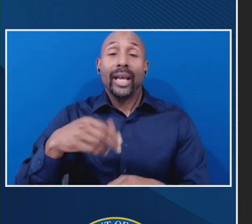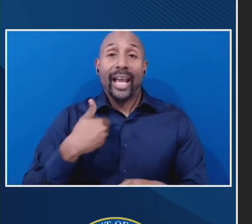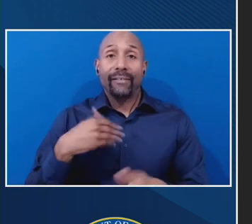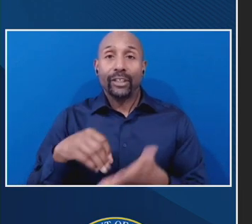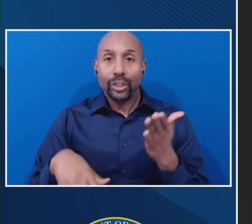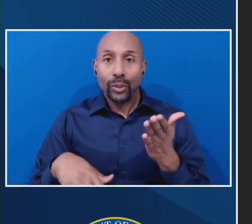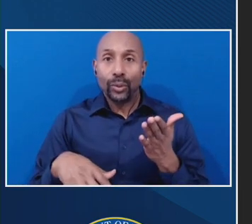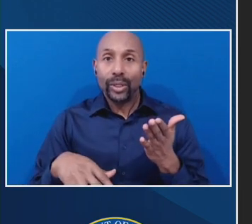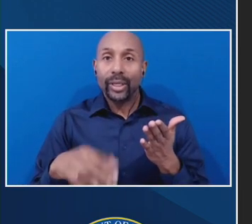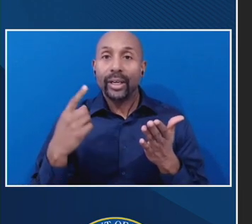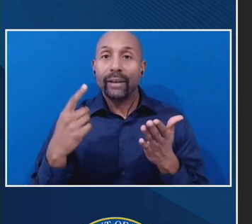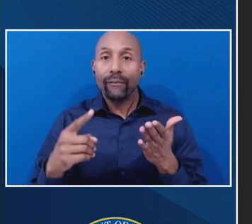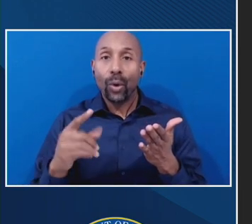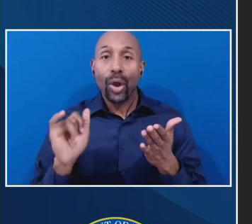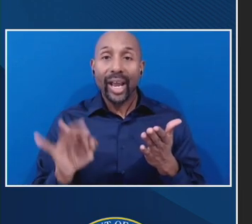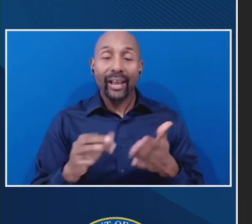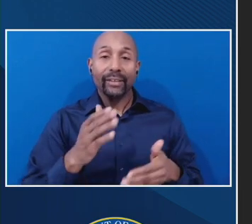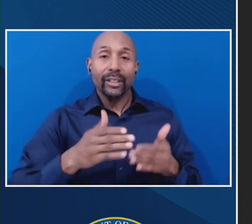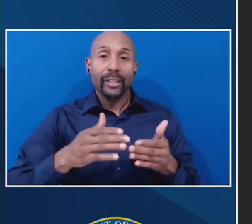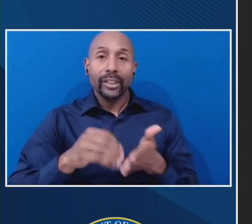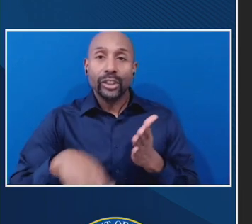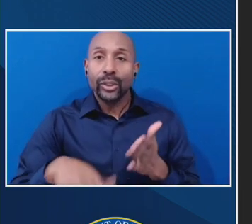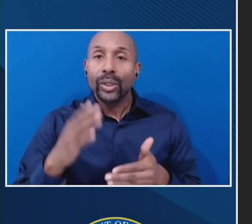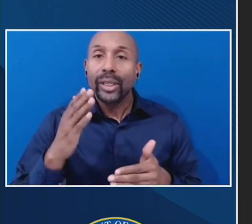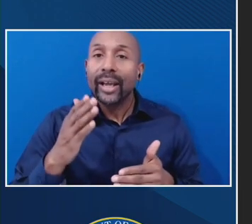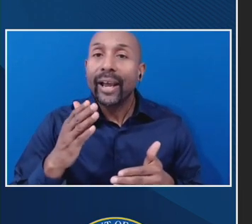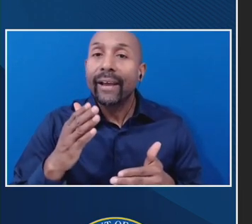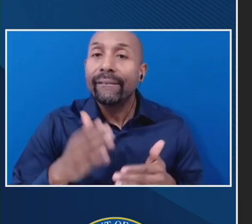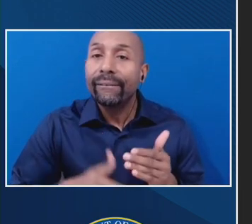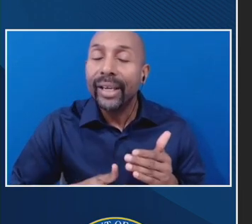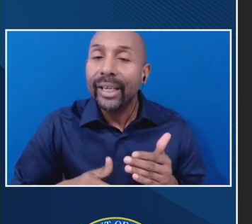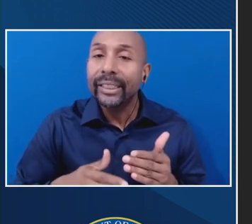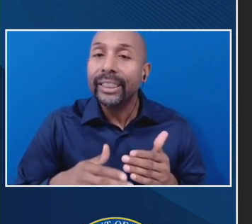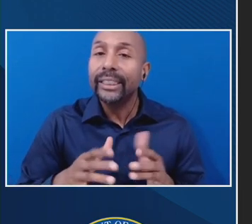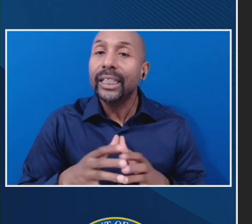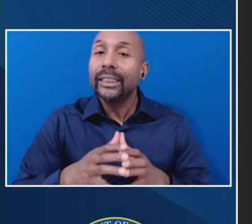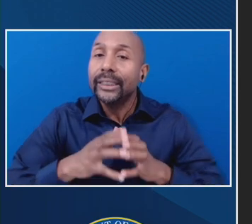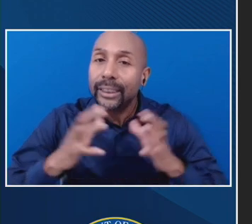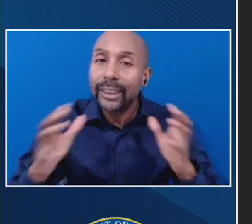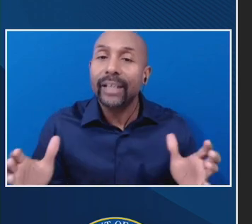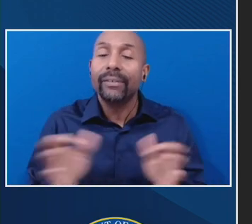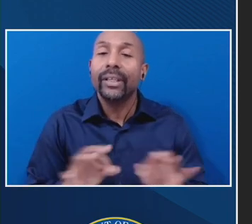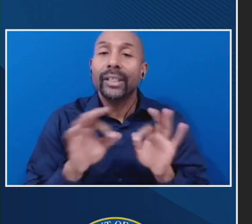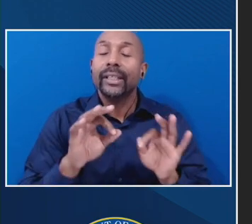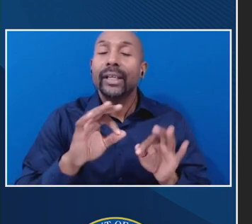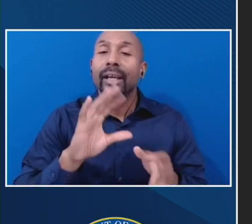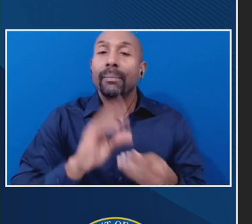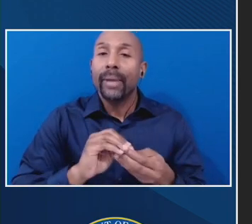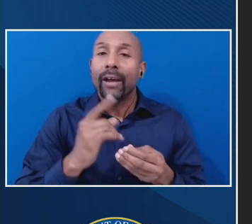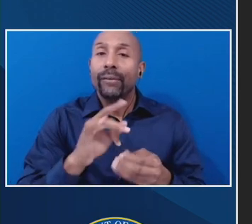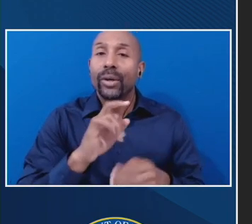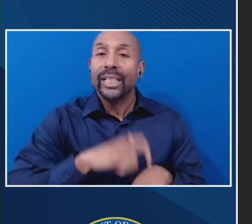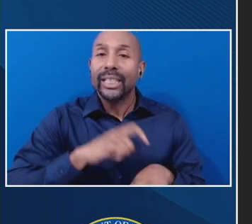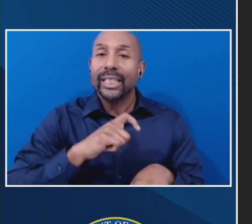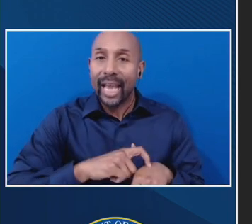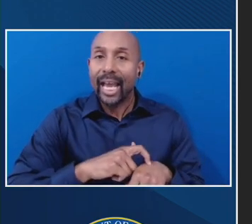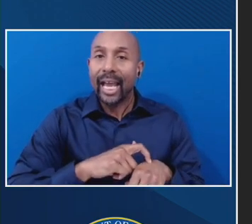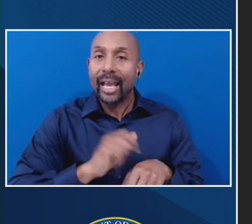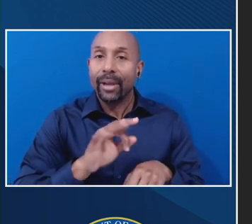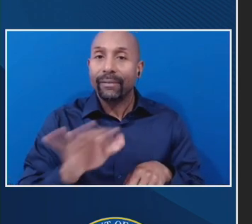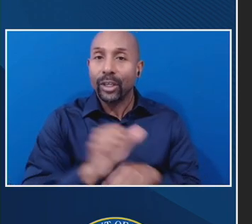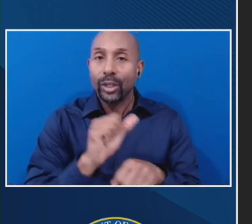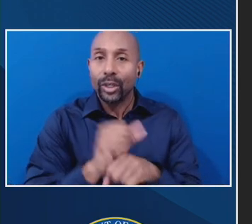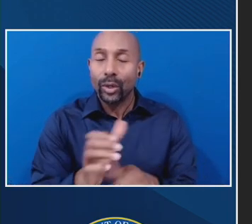substantial portion of the time or coursework that the student was scheduled to attend during the period. Uh, we believe this approach prevents, um, against